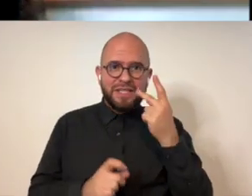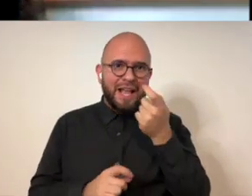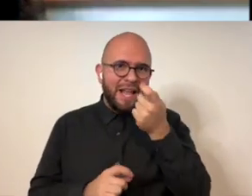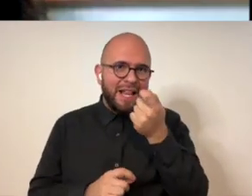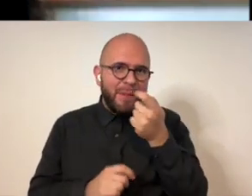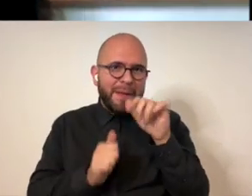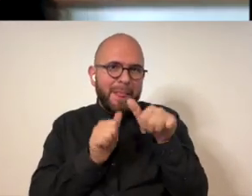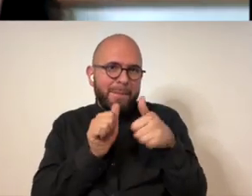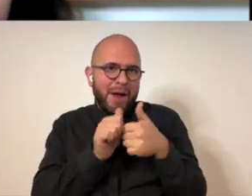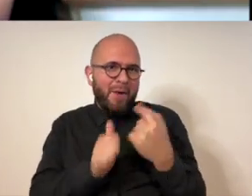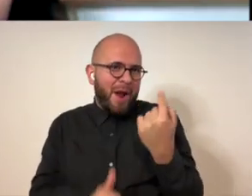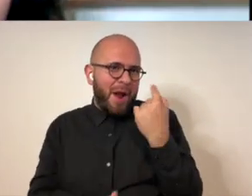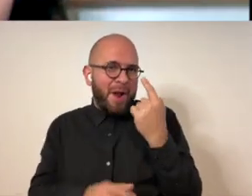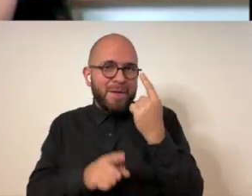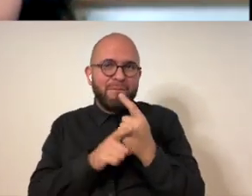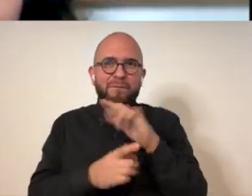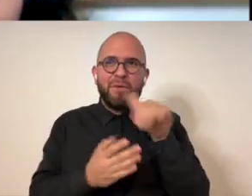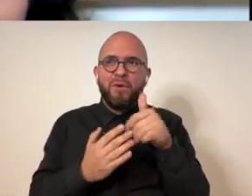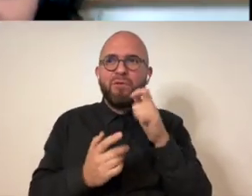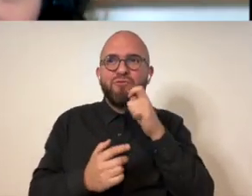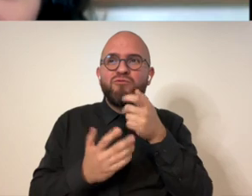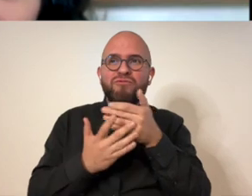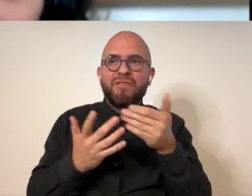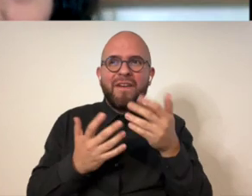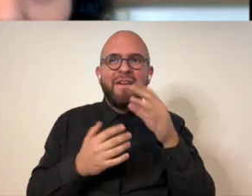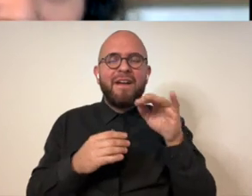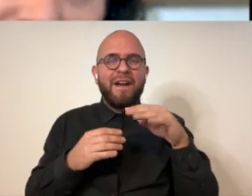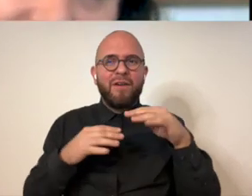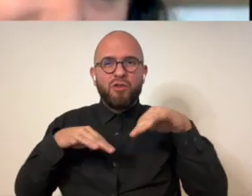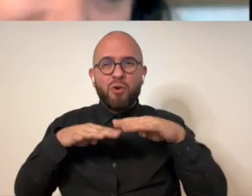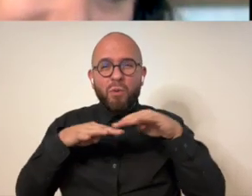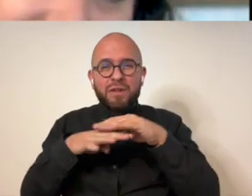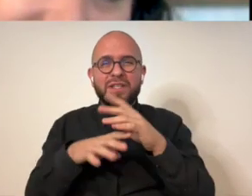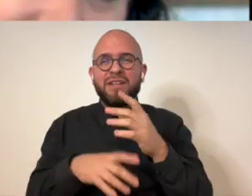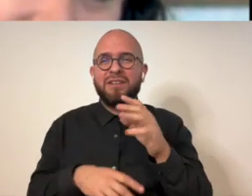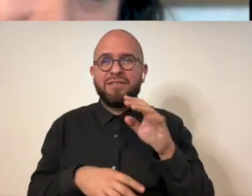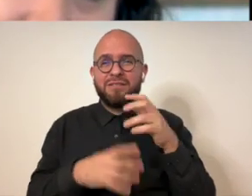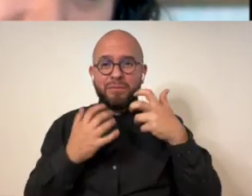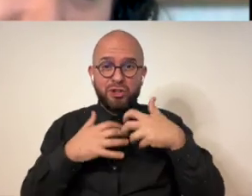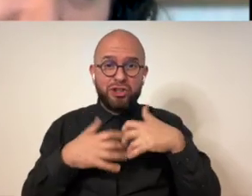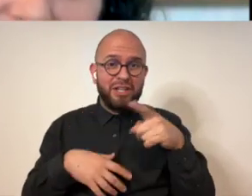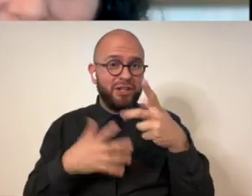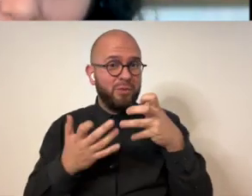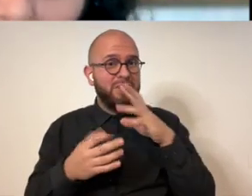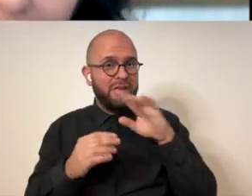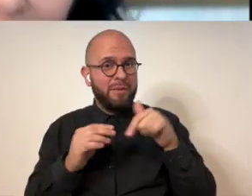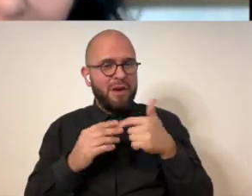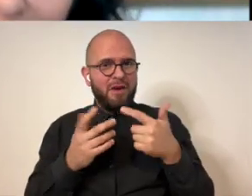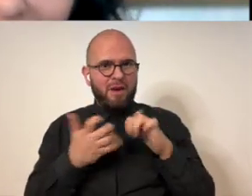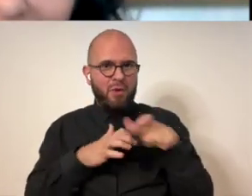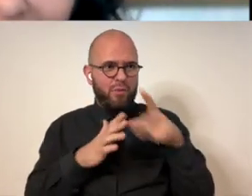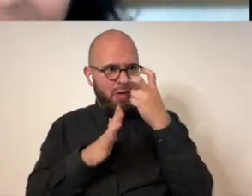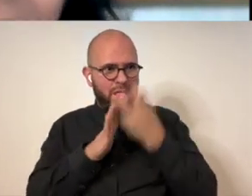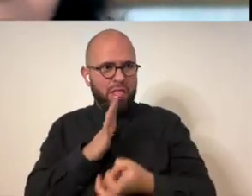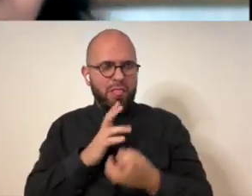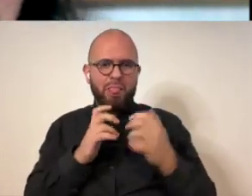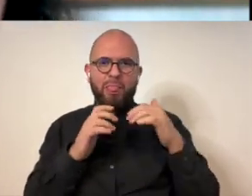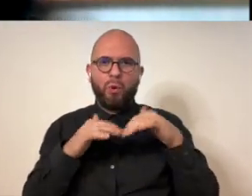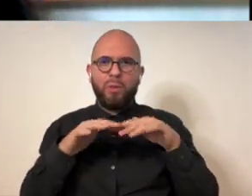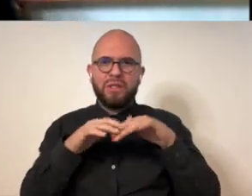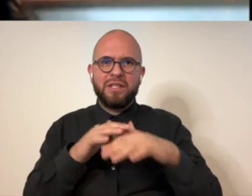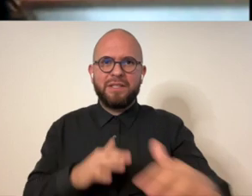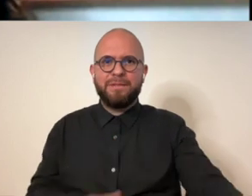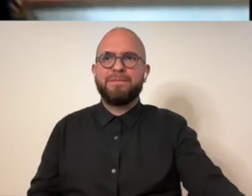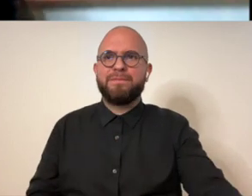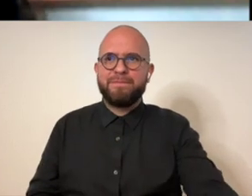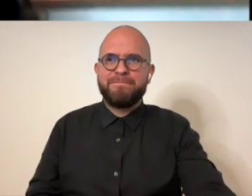stunning um you can see little bits of your work in the background all the quilting and the quilting machine um do